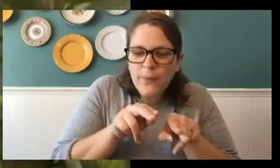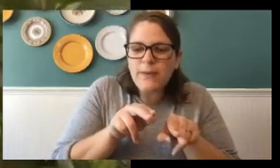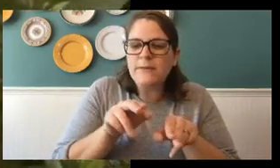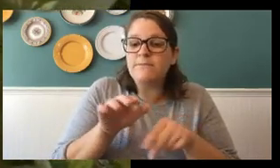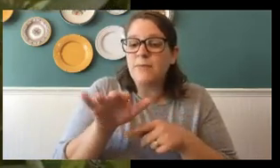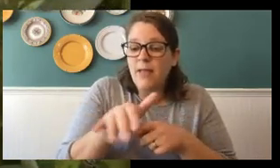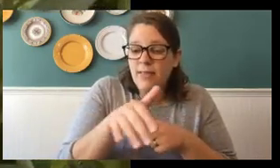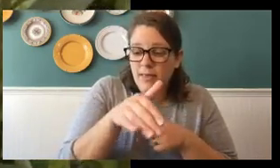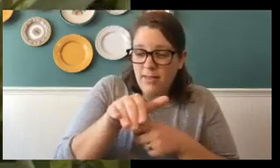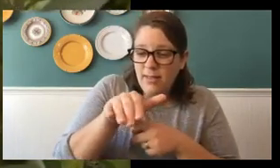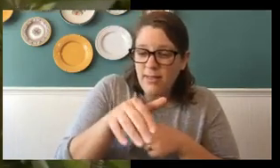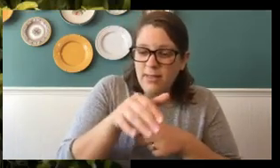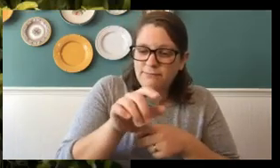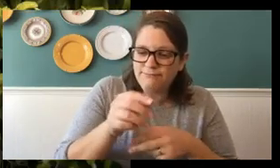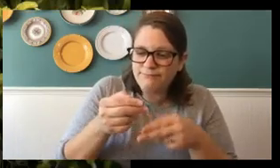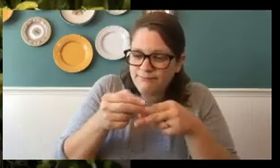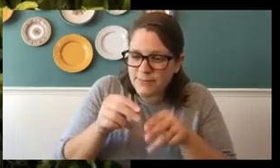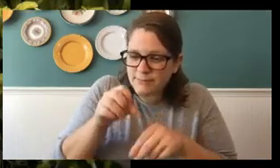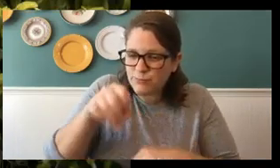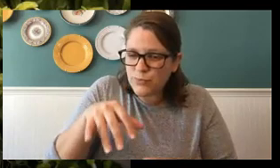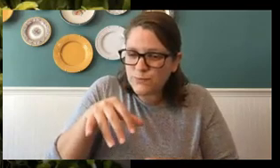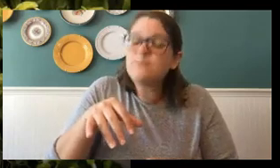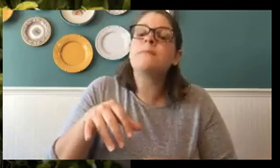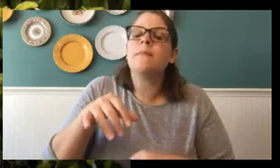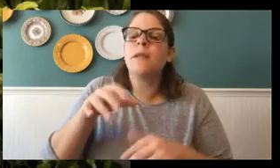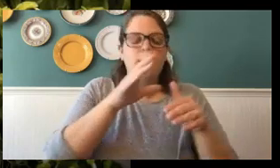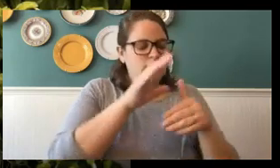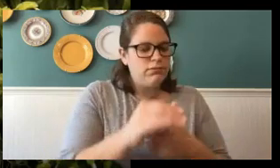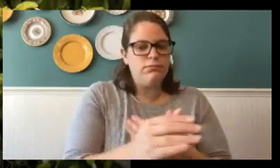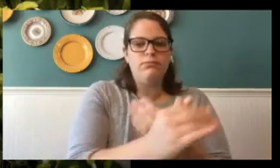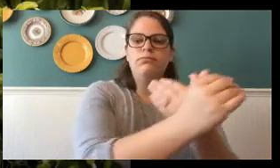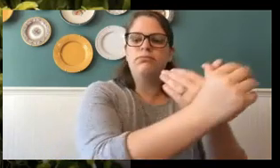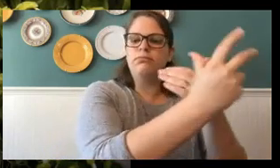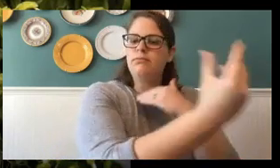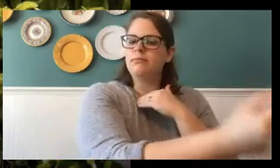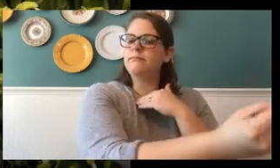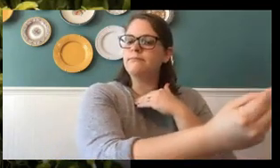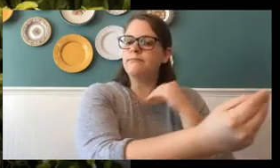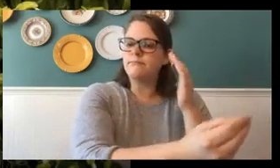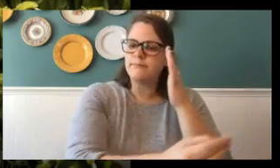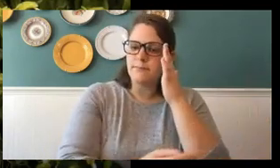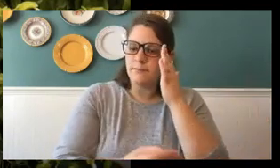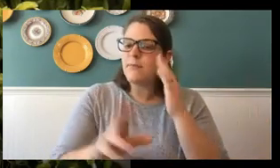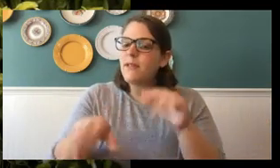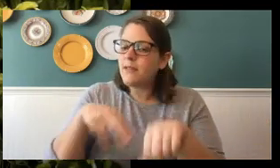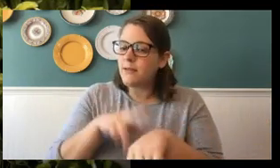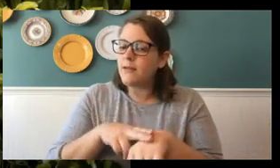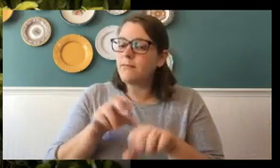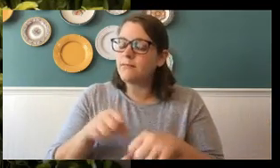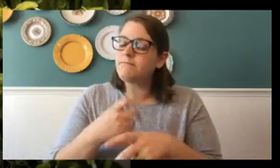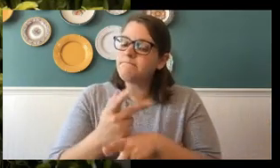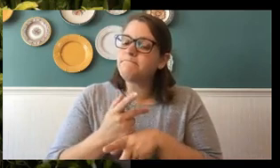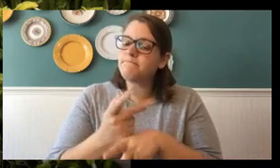under the leaf of that host plant. And she flies away and lets nature take care of that tiny little egg.